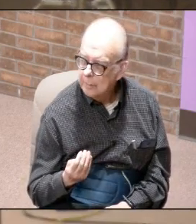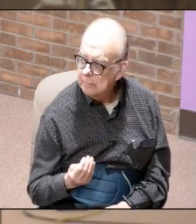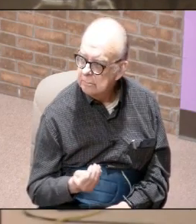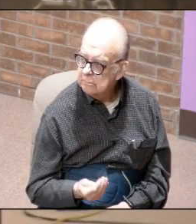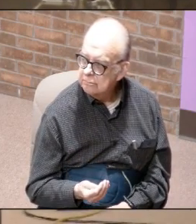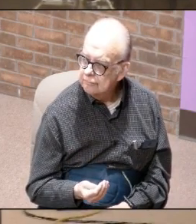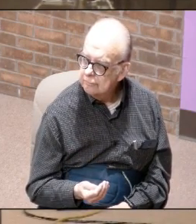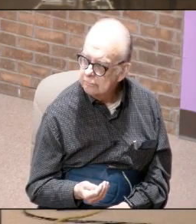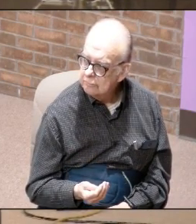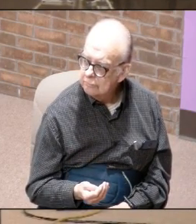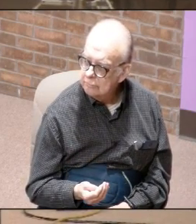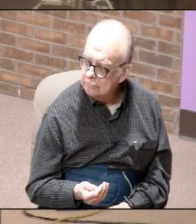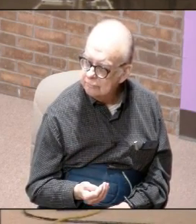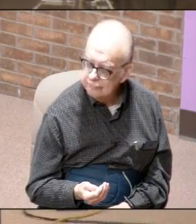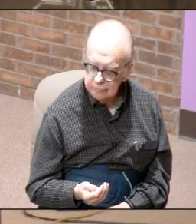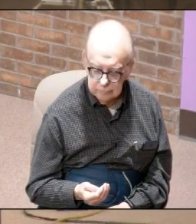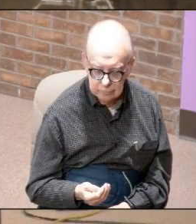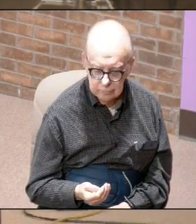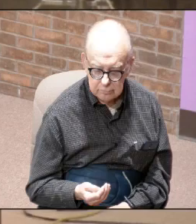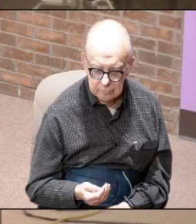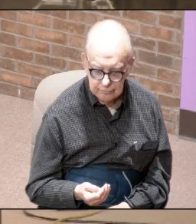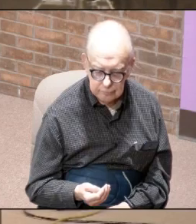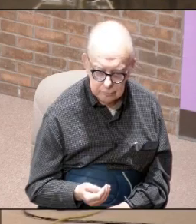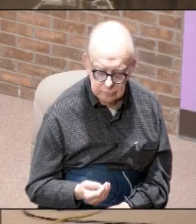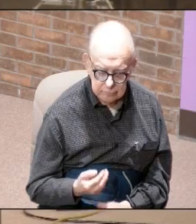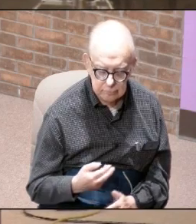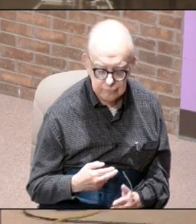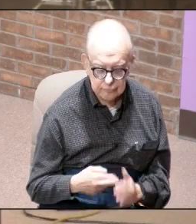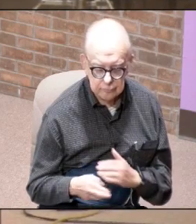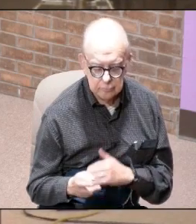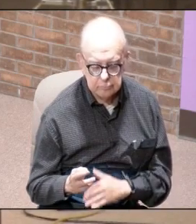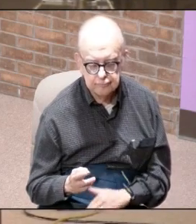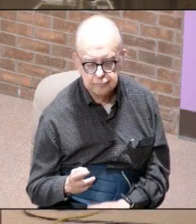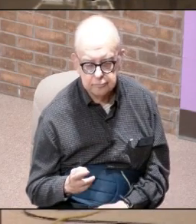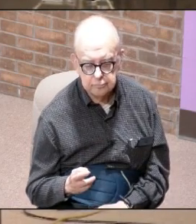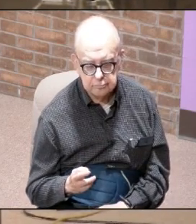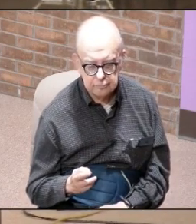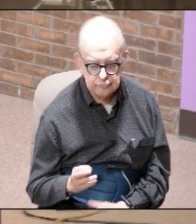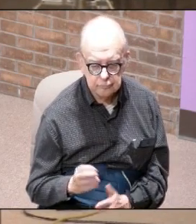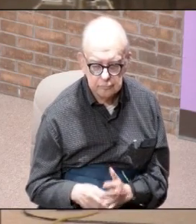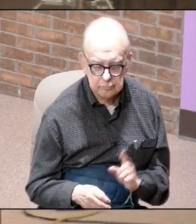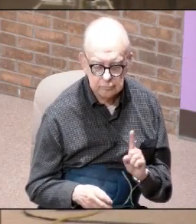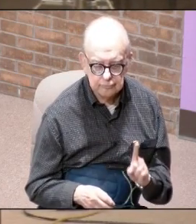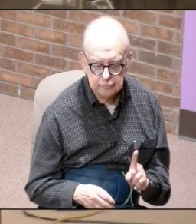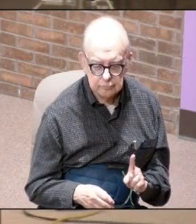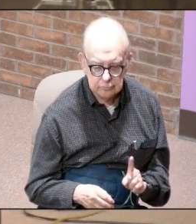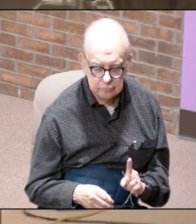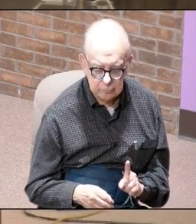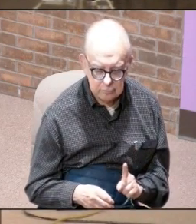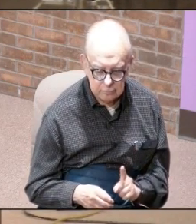I think it's no no no in Revelation Revelation chapter 1